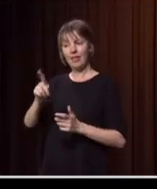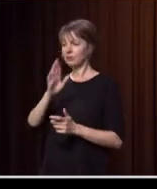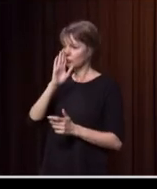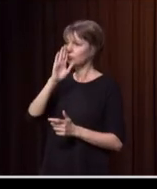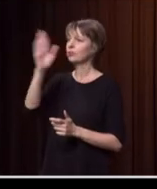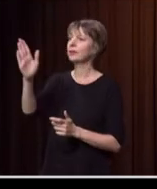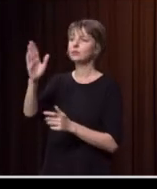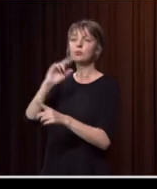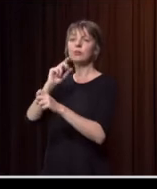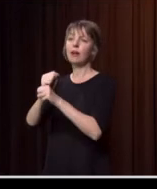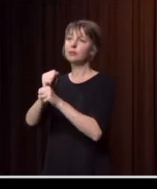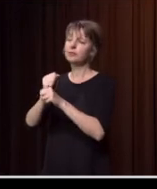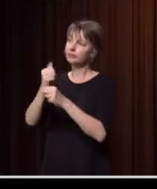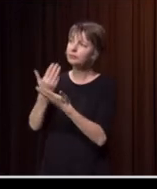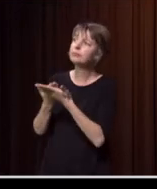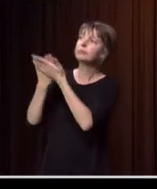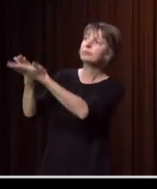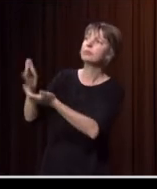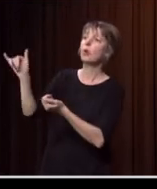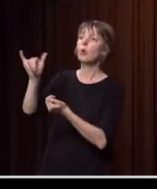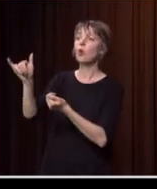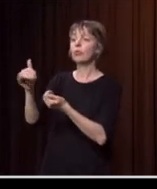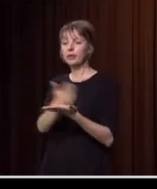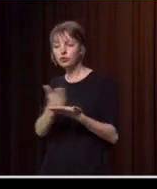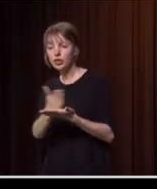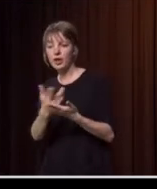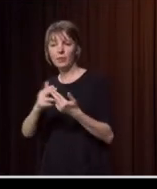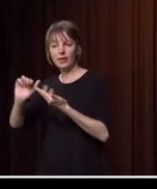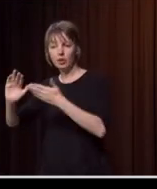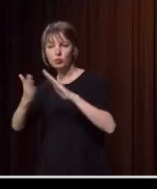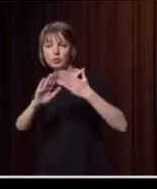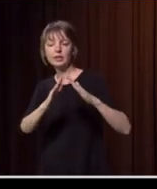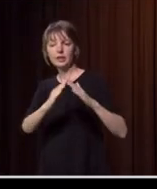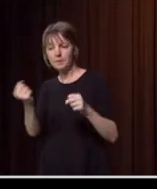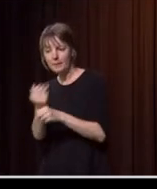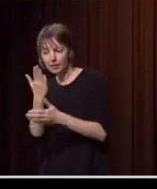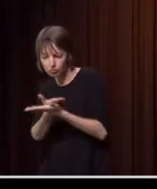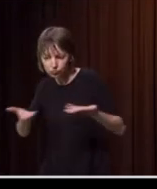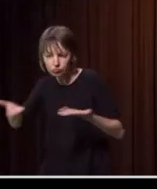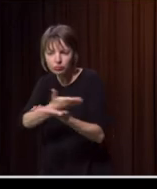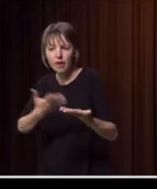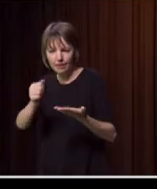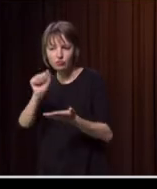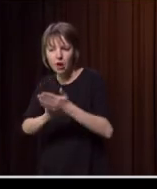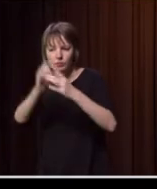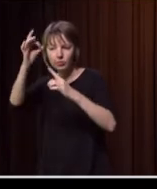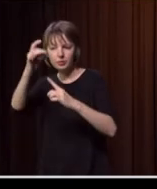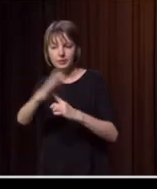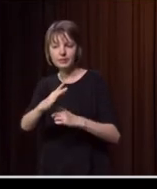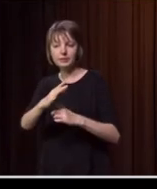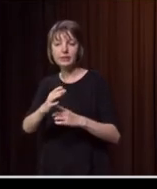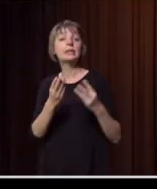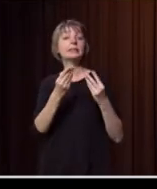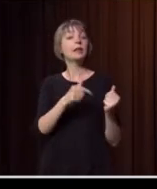to government, but they're also going and sharing with their community to make sure they've got the priorities right. And in some areas, the priority might be